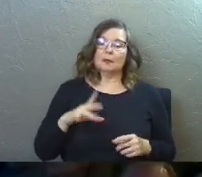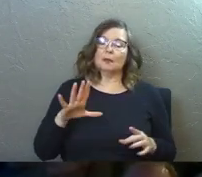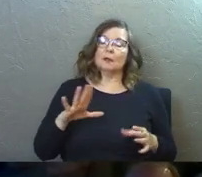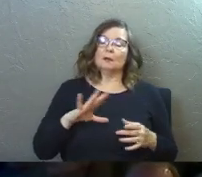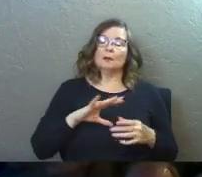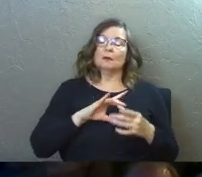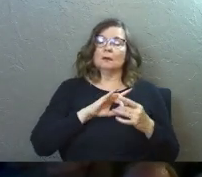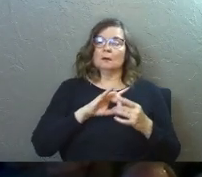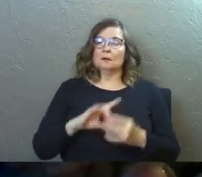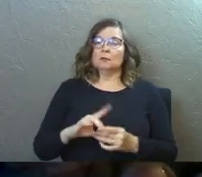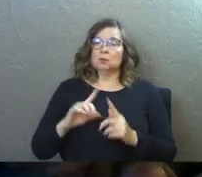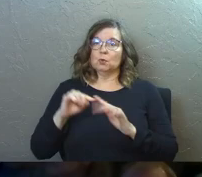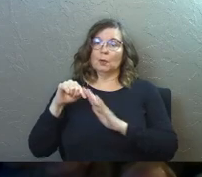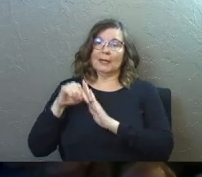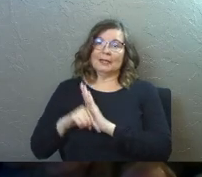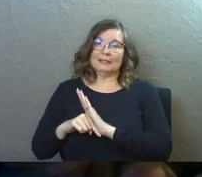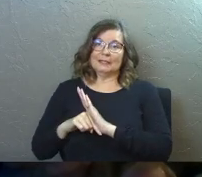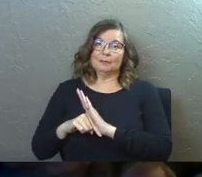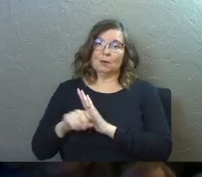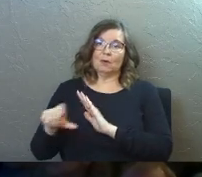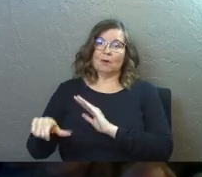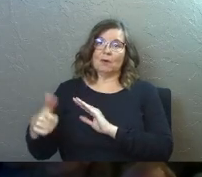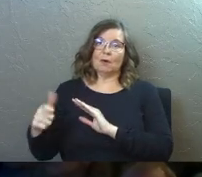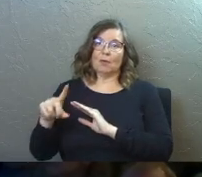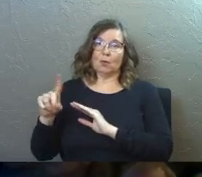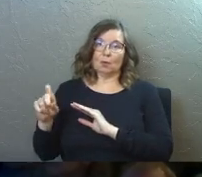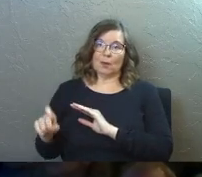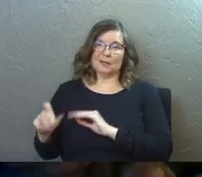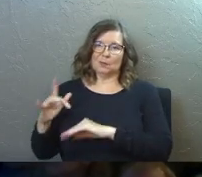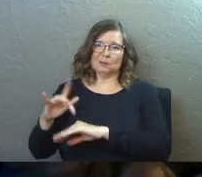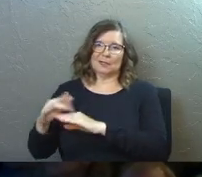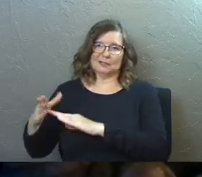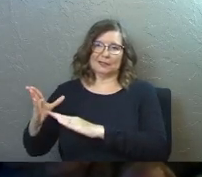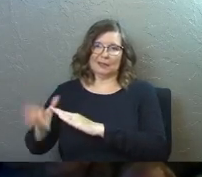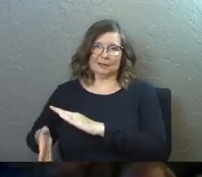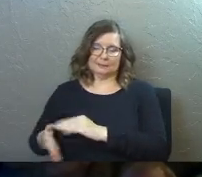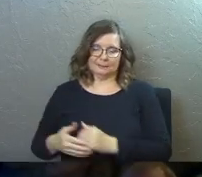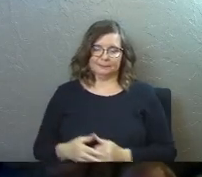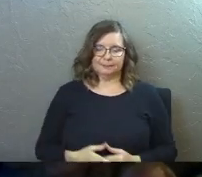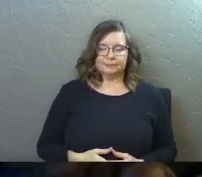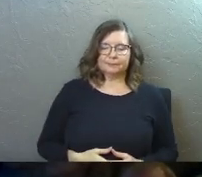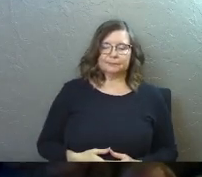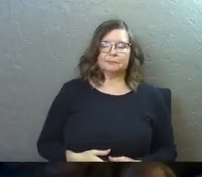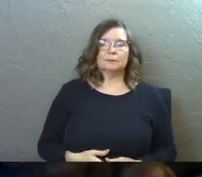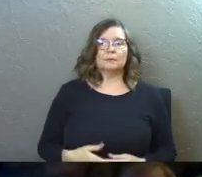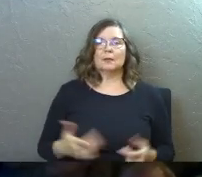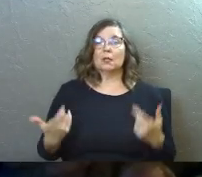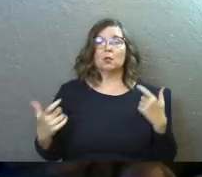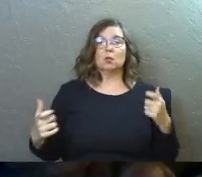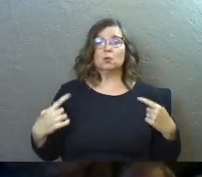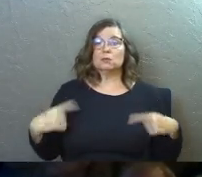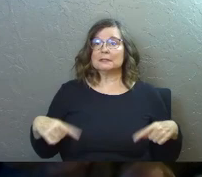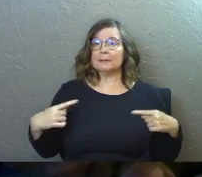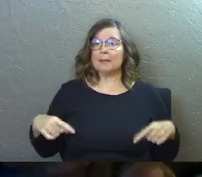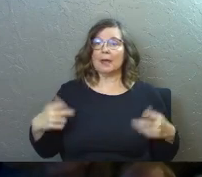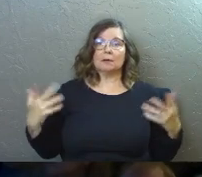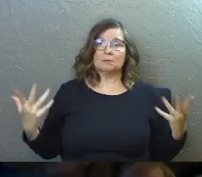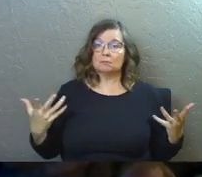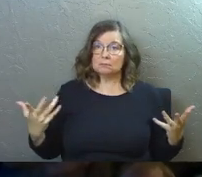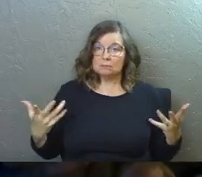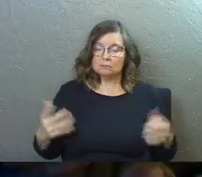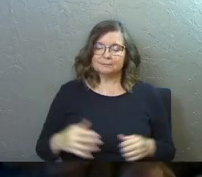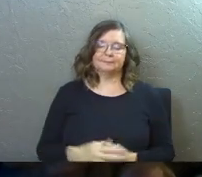it also takes us to a deeper question that we'll get to at the end. So what's the huge debate been all about?